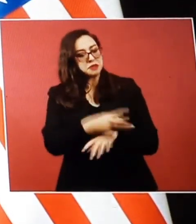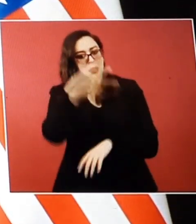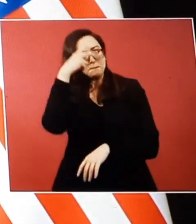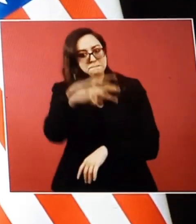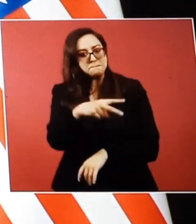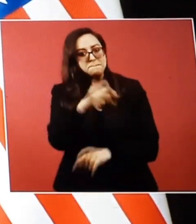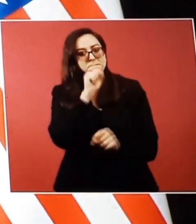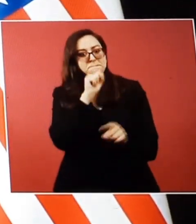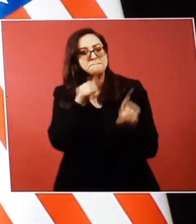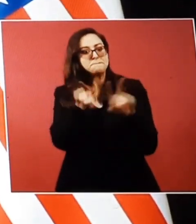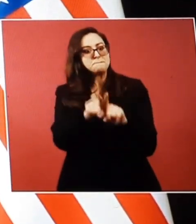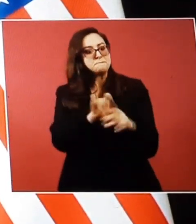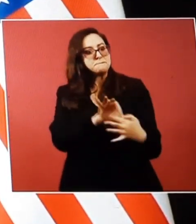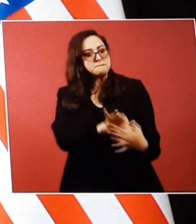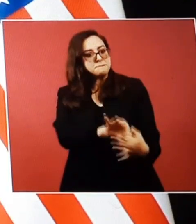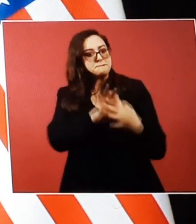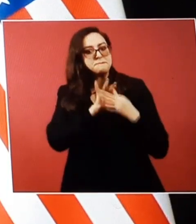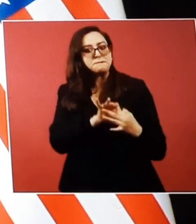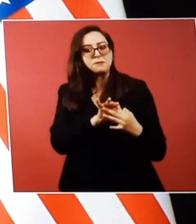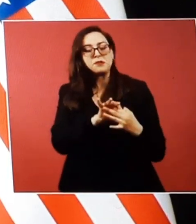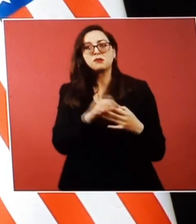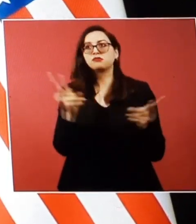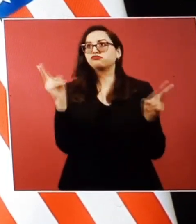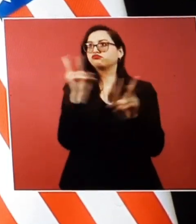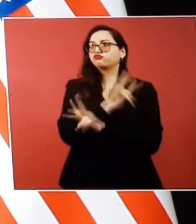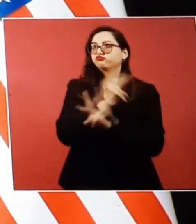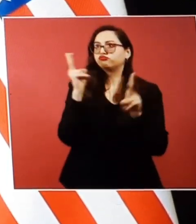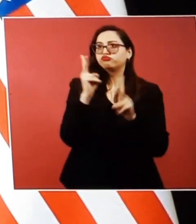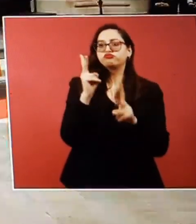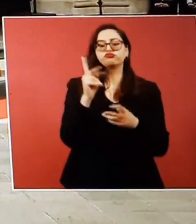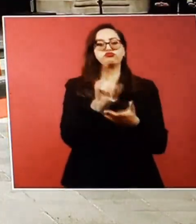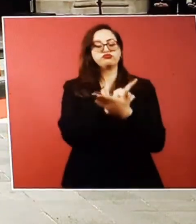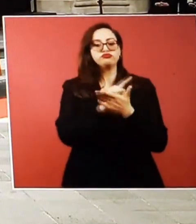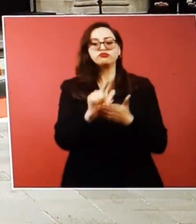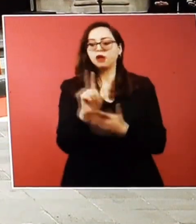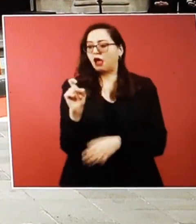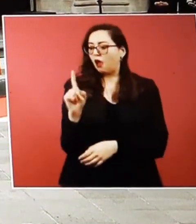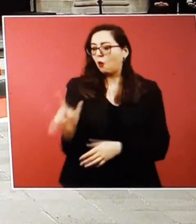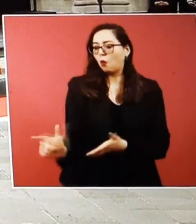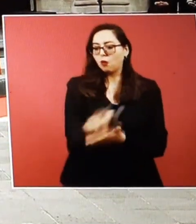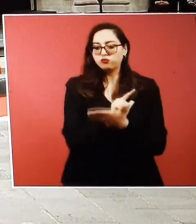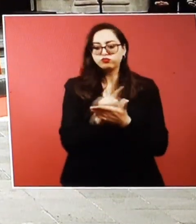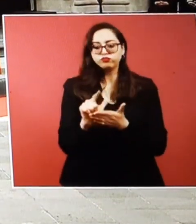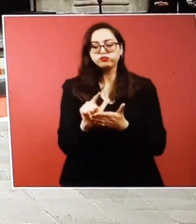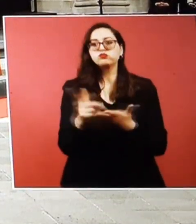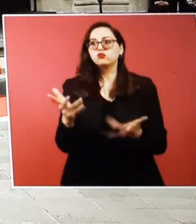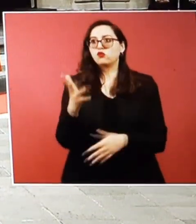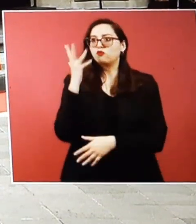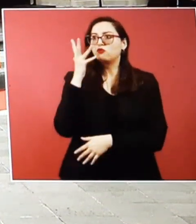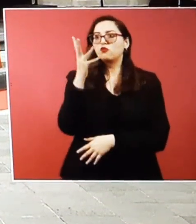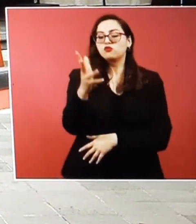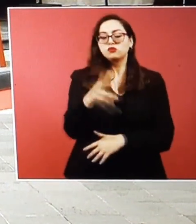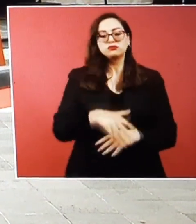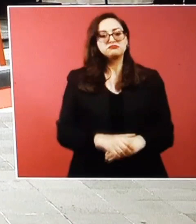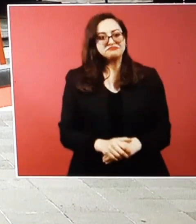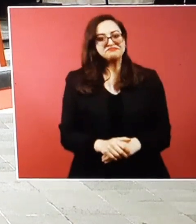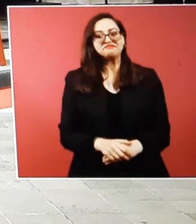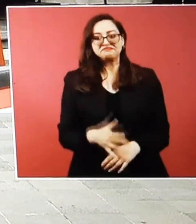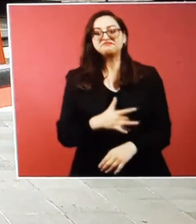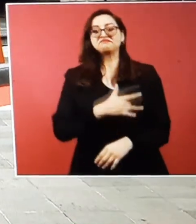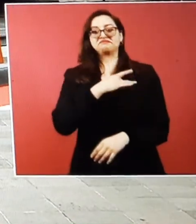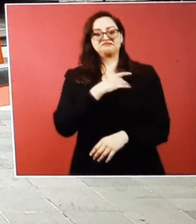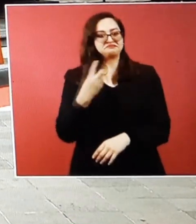air, clean water and a brighter future. Canada is also pleased to see all three countries take